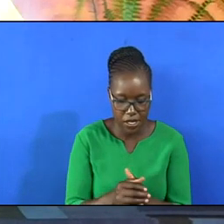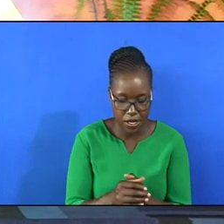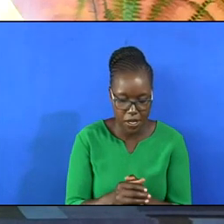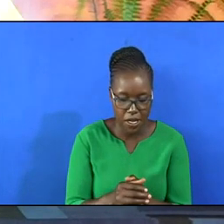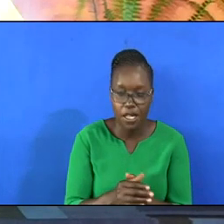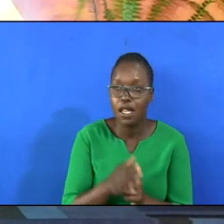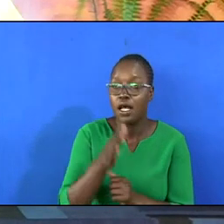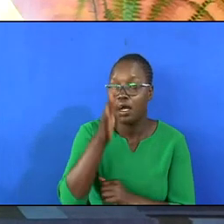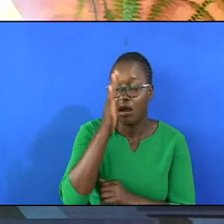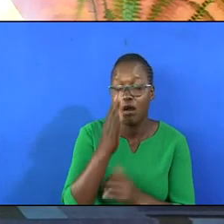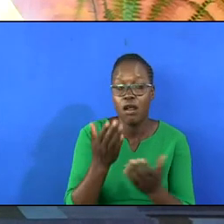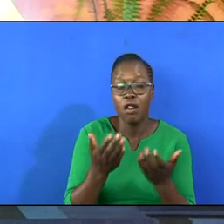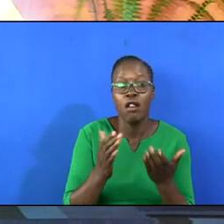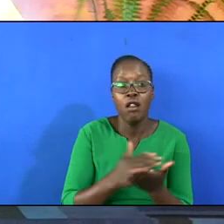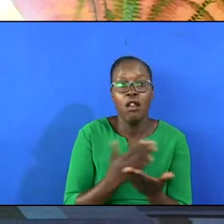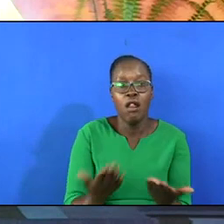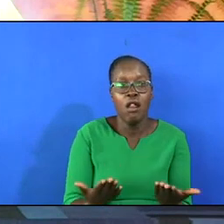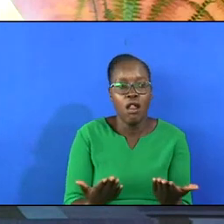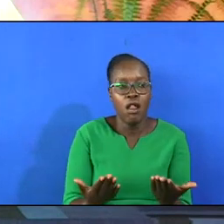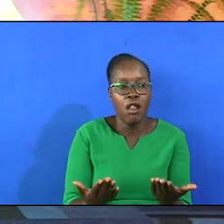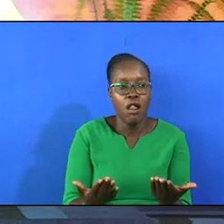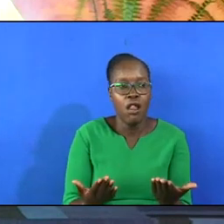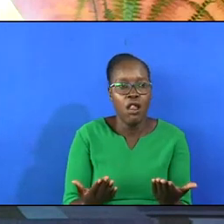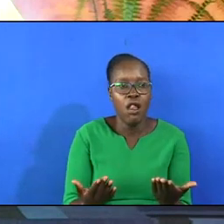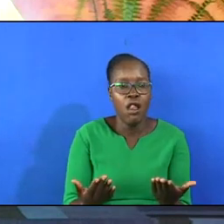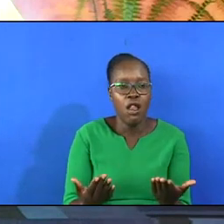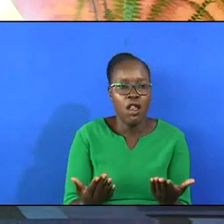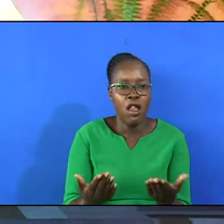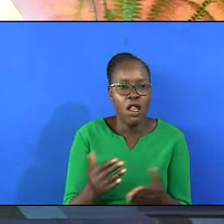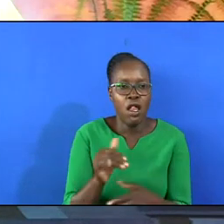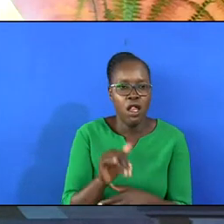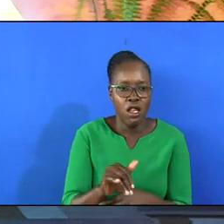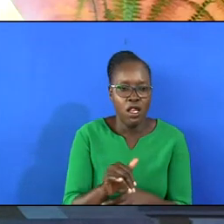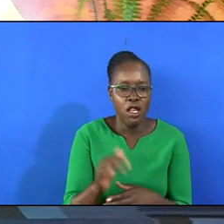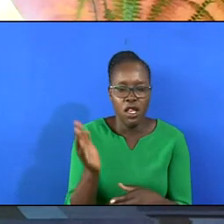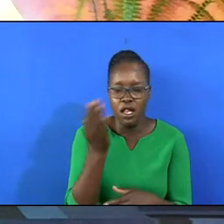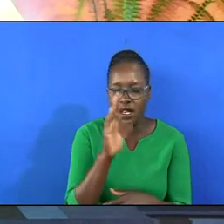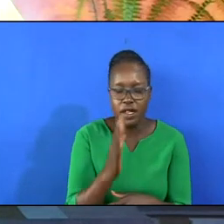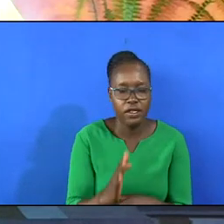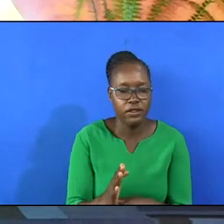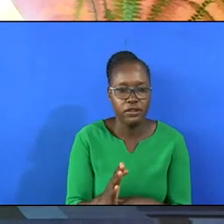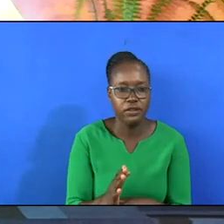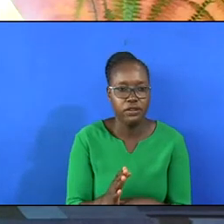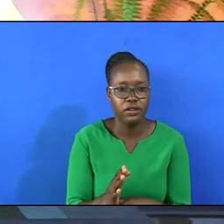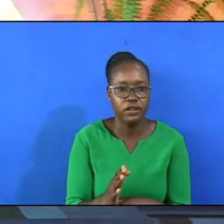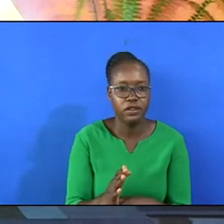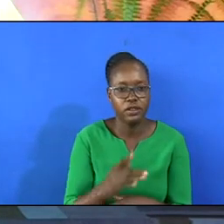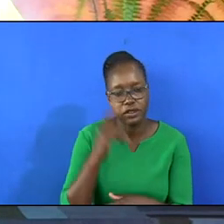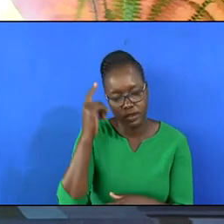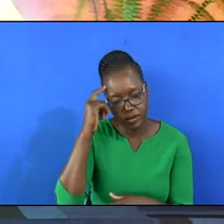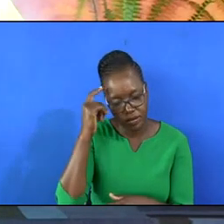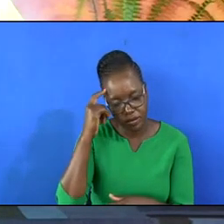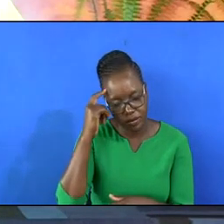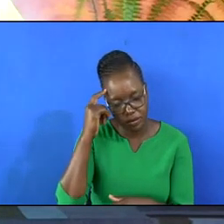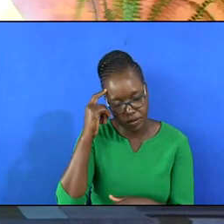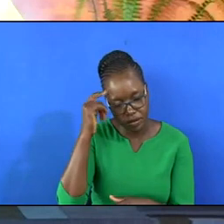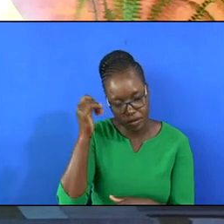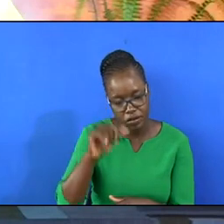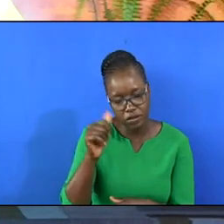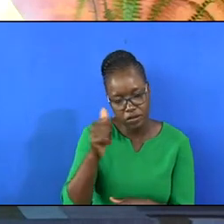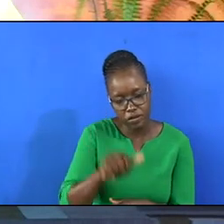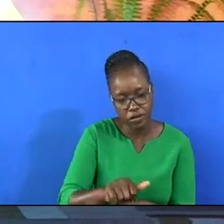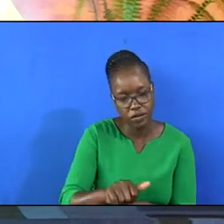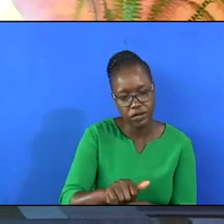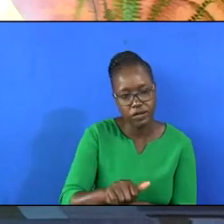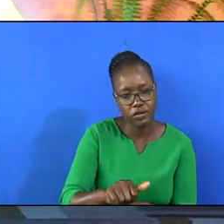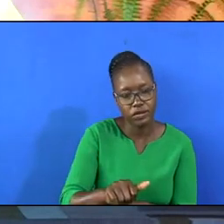God did something that was never in the mind of any